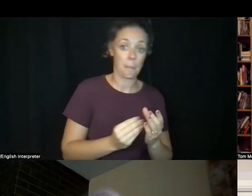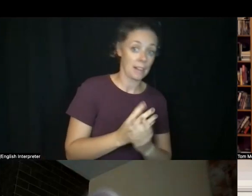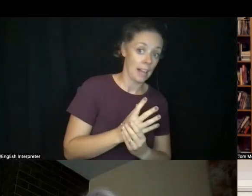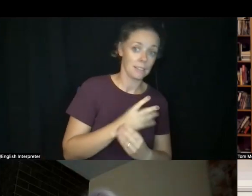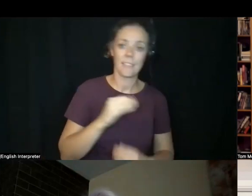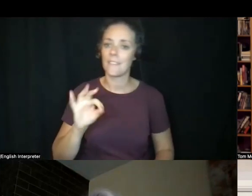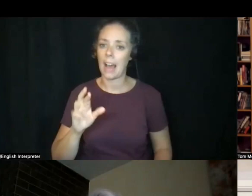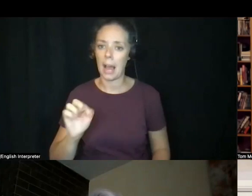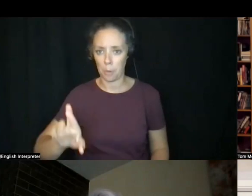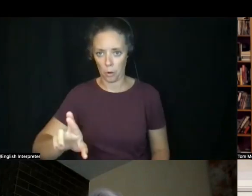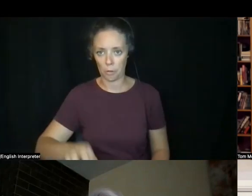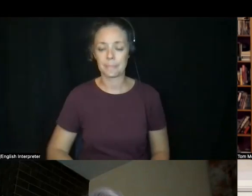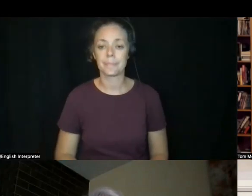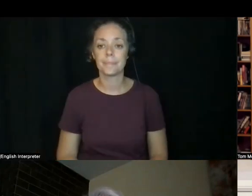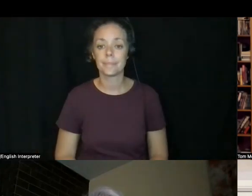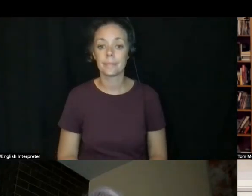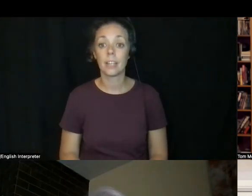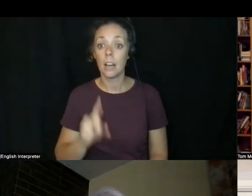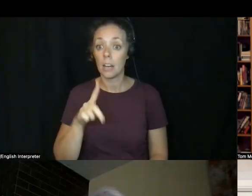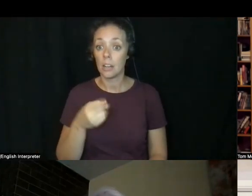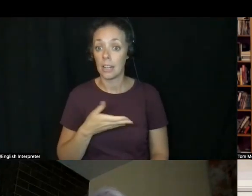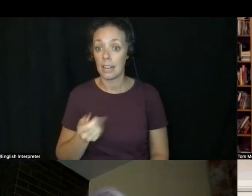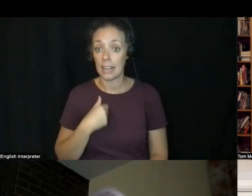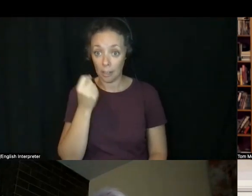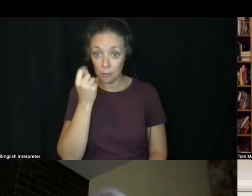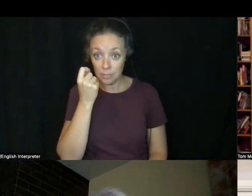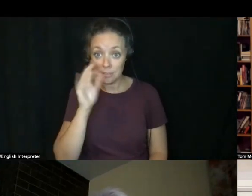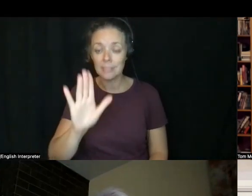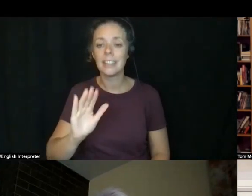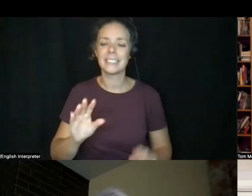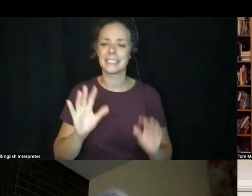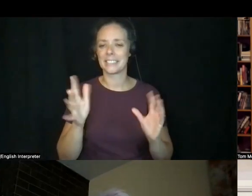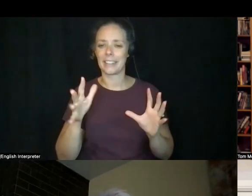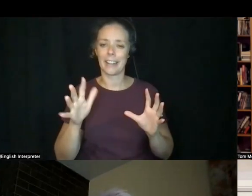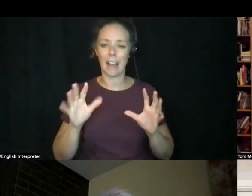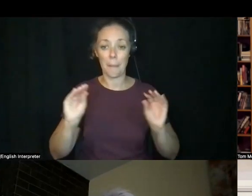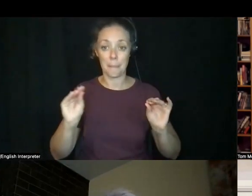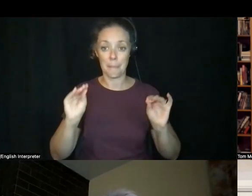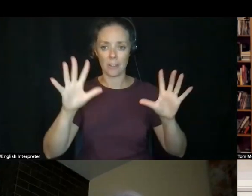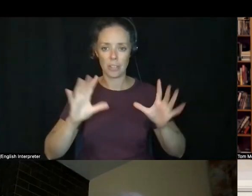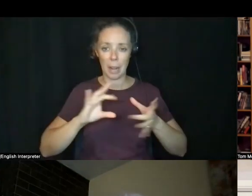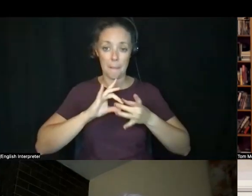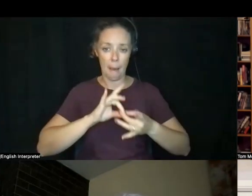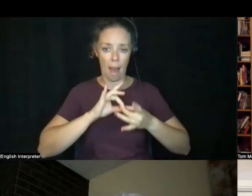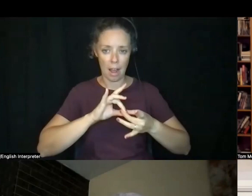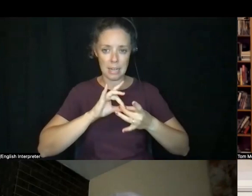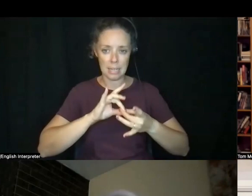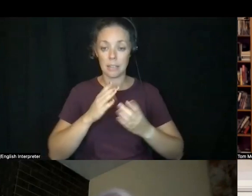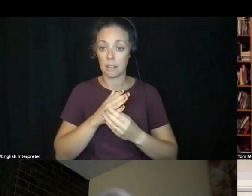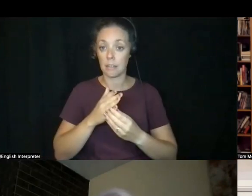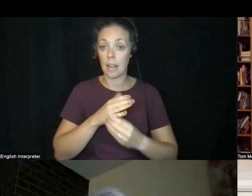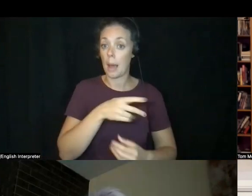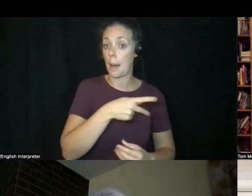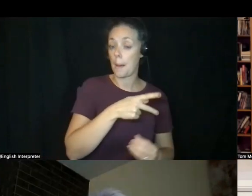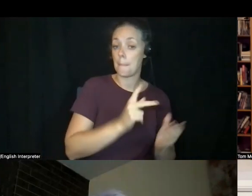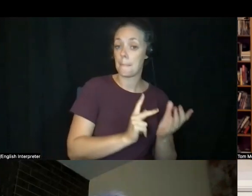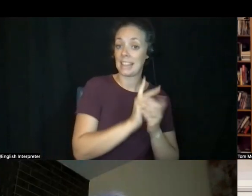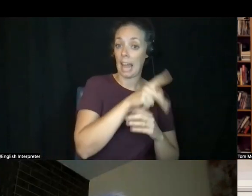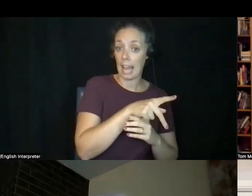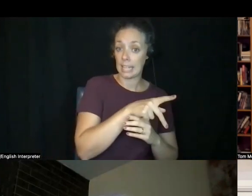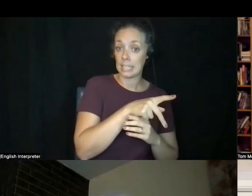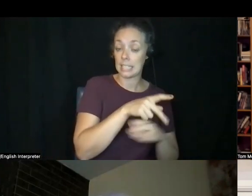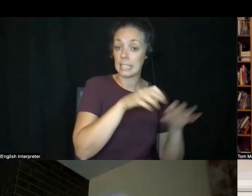the first thing to understand is that there's kind of this magic bond between plant dyes and